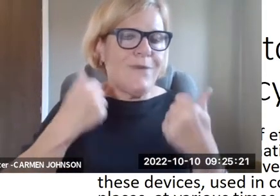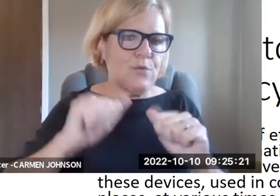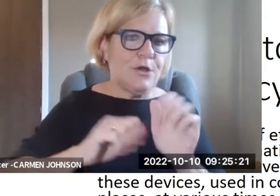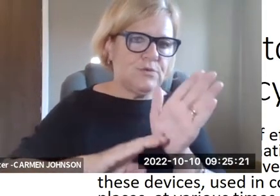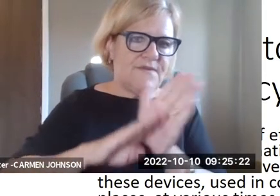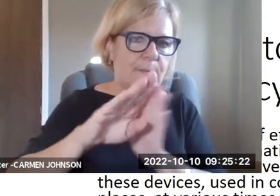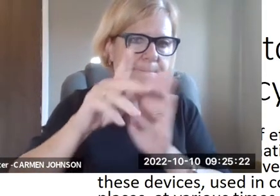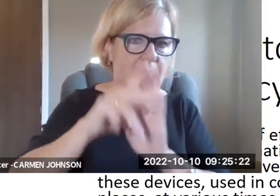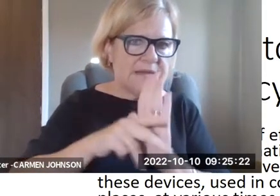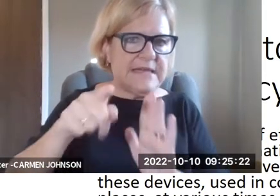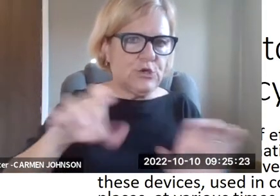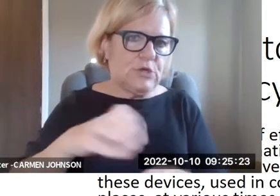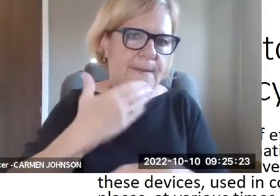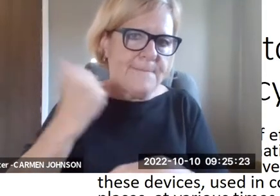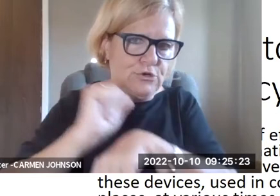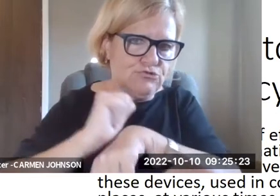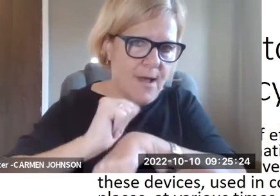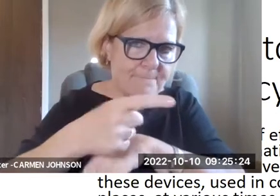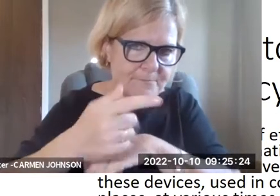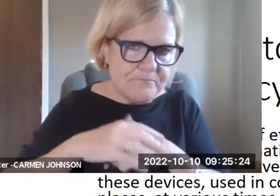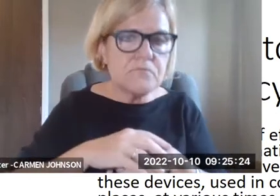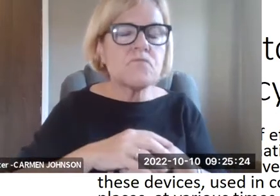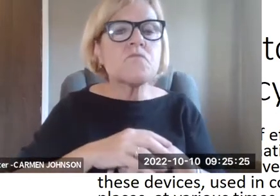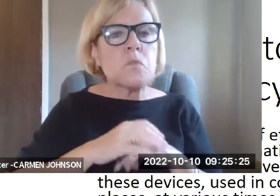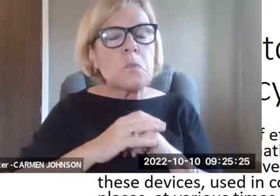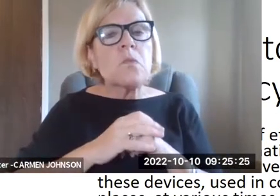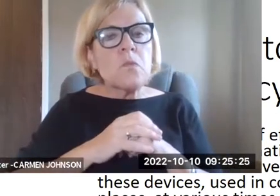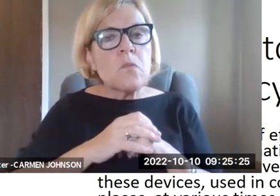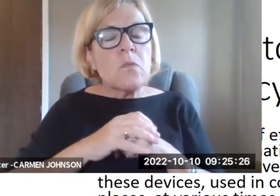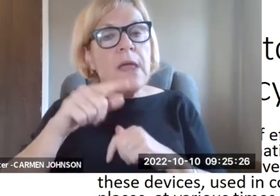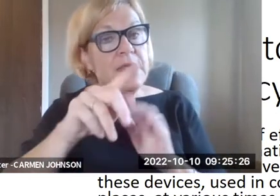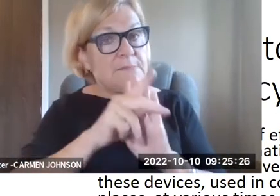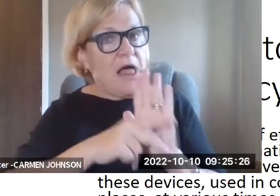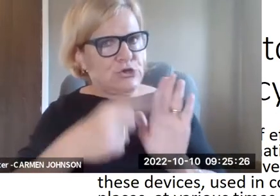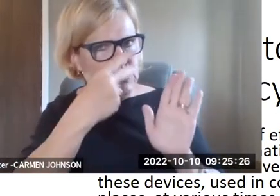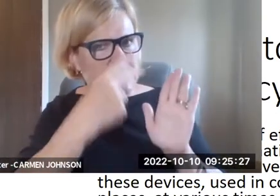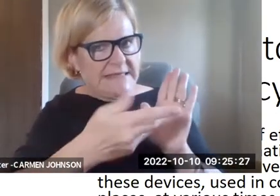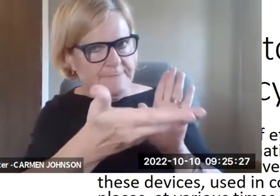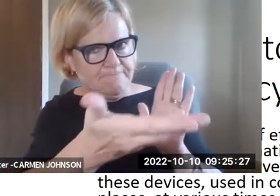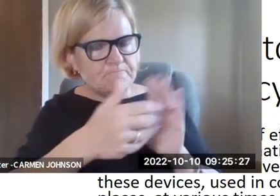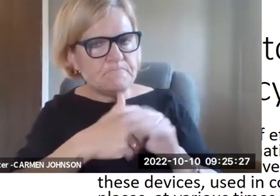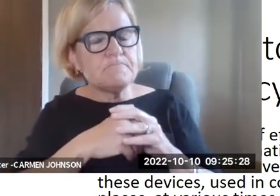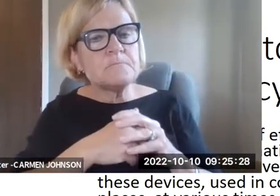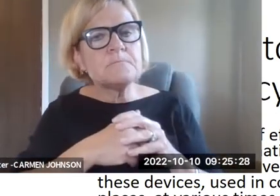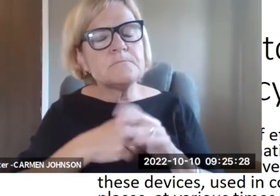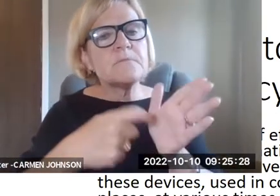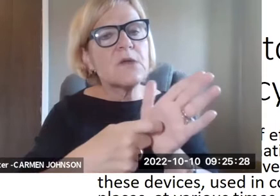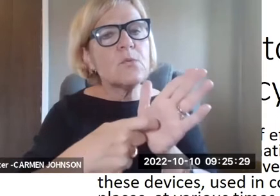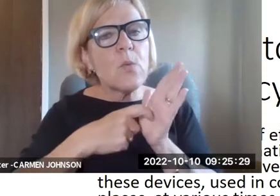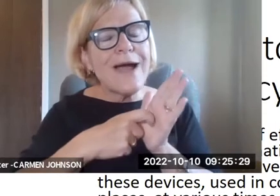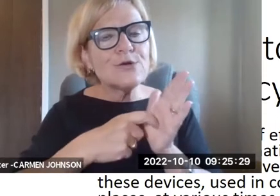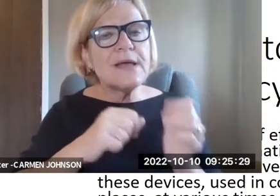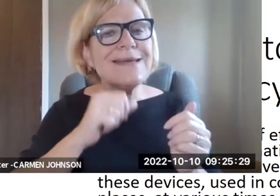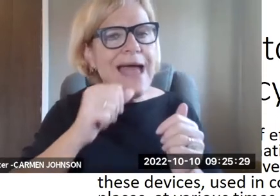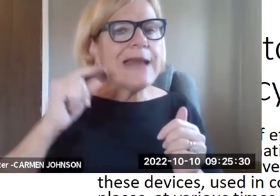be effective, um, the, the auditory alarms and alerts. So we have attempted to develop a policy here that does a better job of doing that.